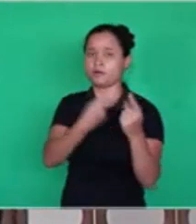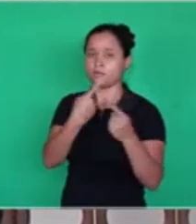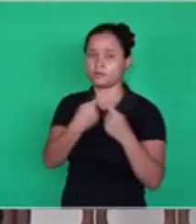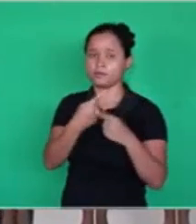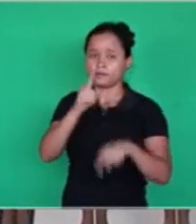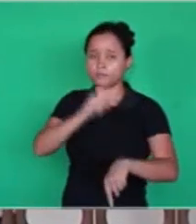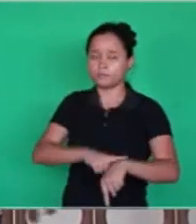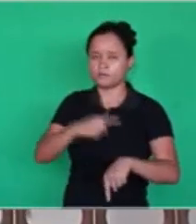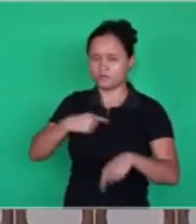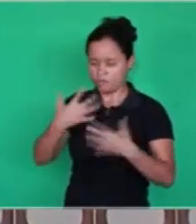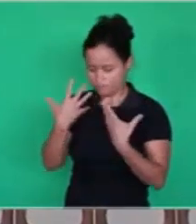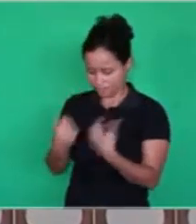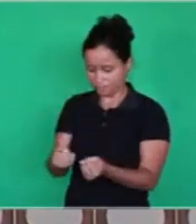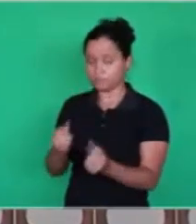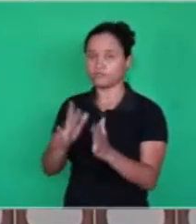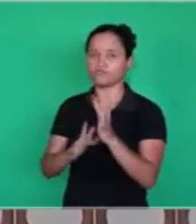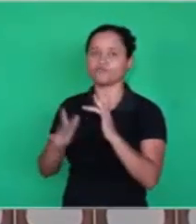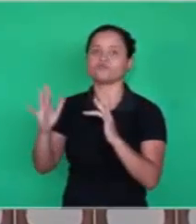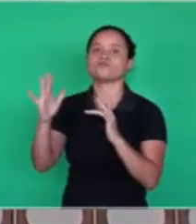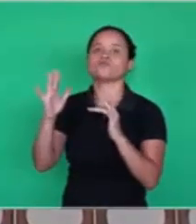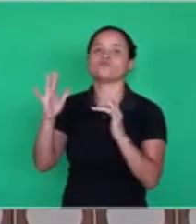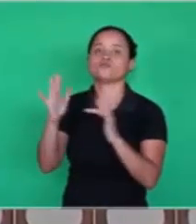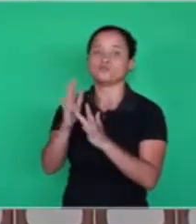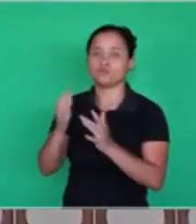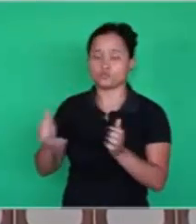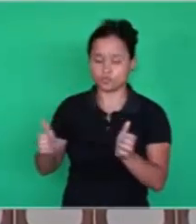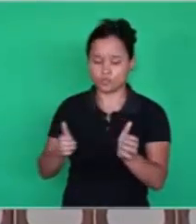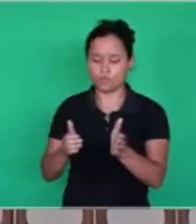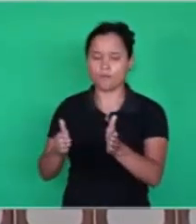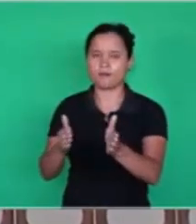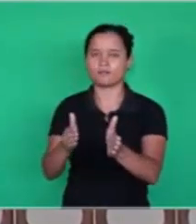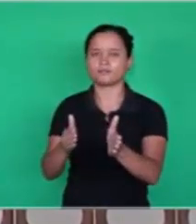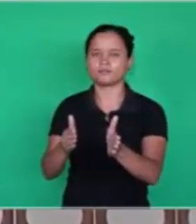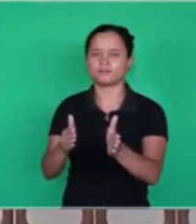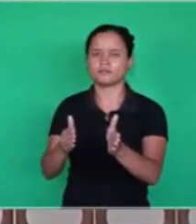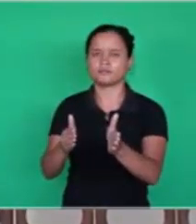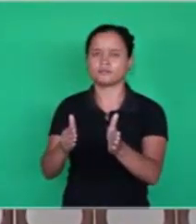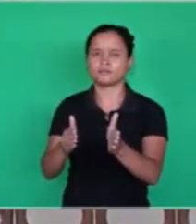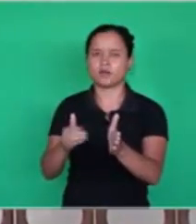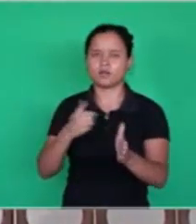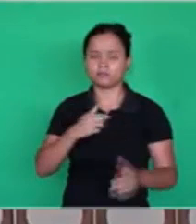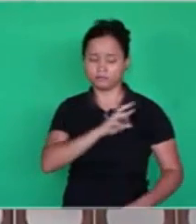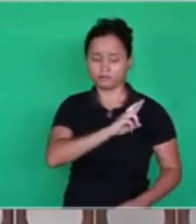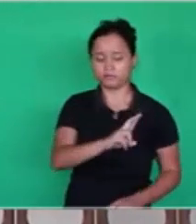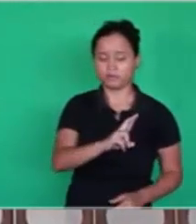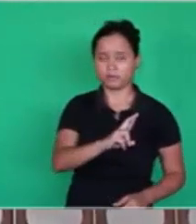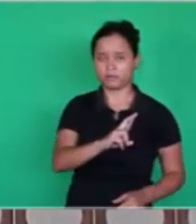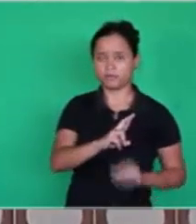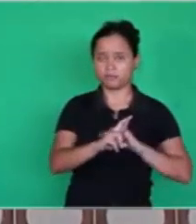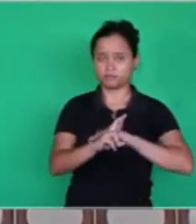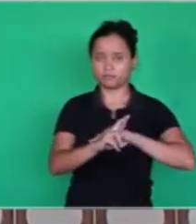and the way to Damascus, I had religion, but now I have the mystery. This is what we have.